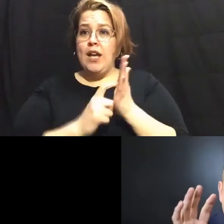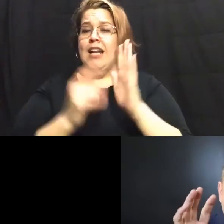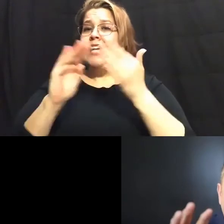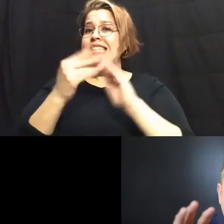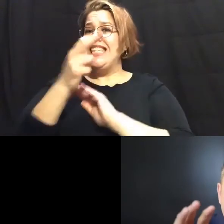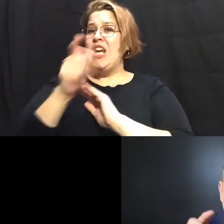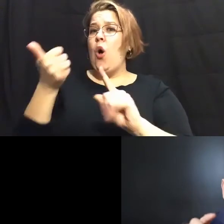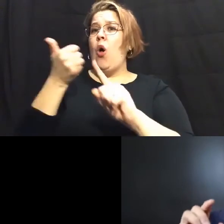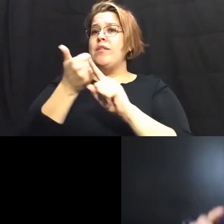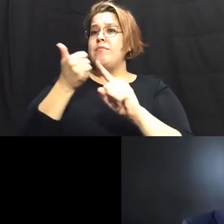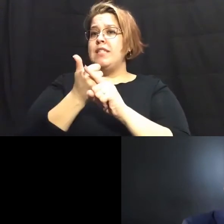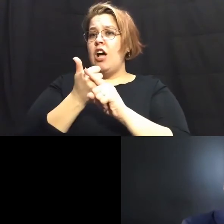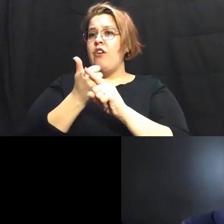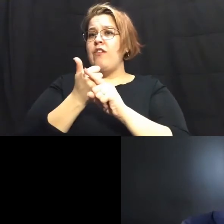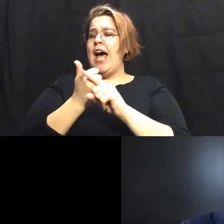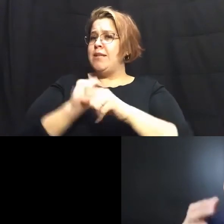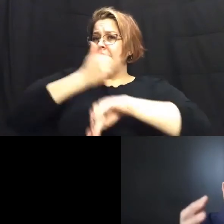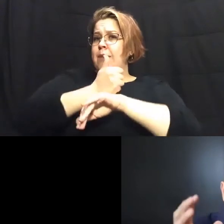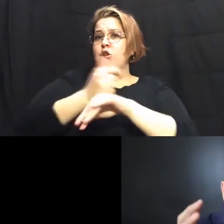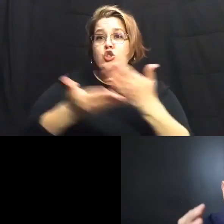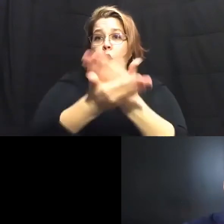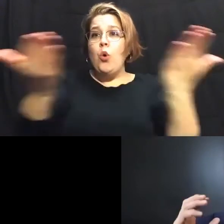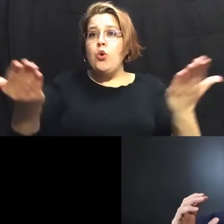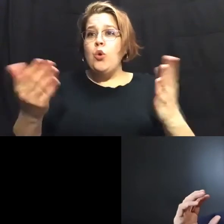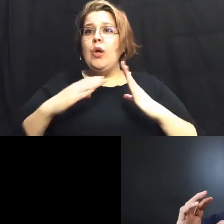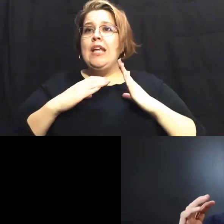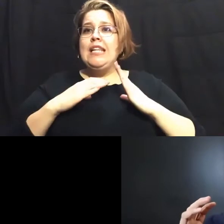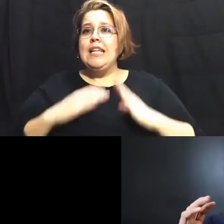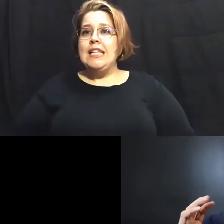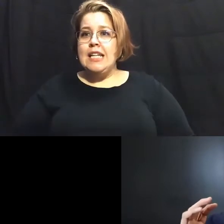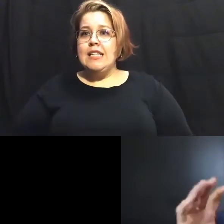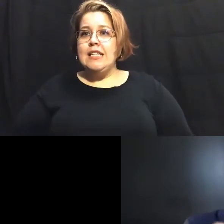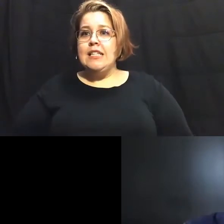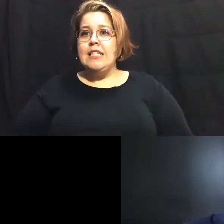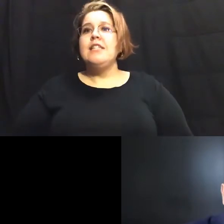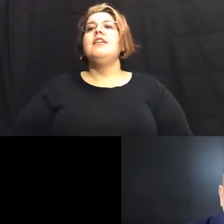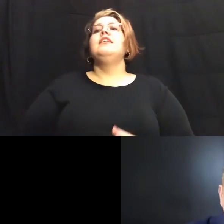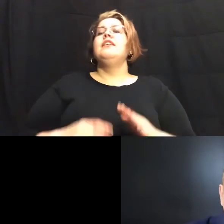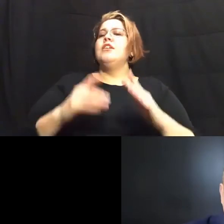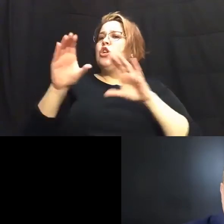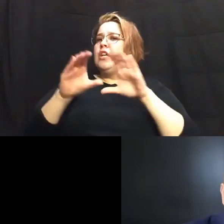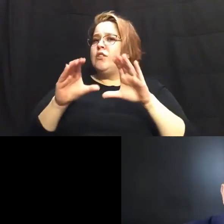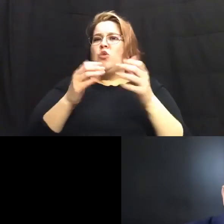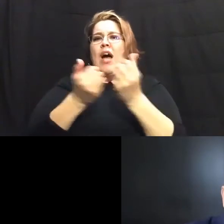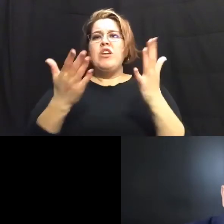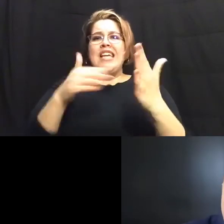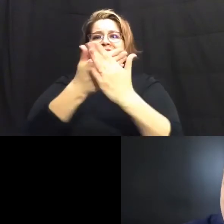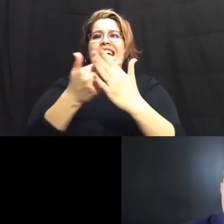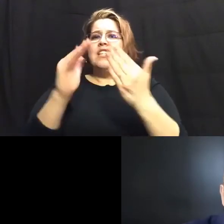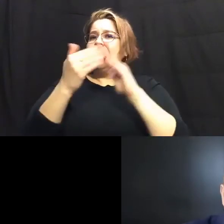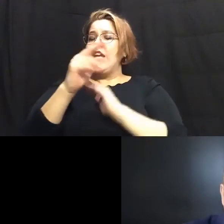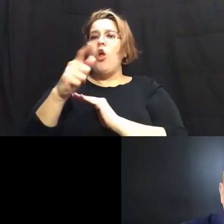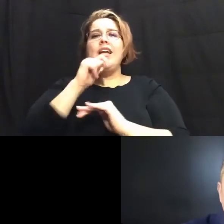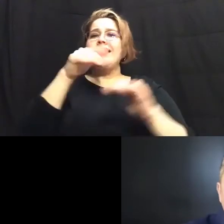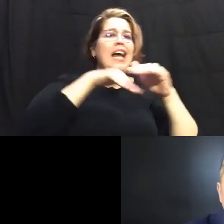has been built so that you the citizen the senior citizen has to do everything to get to city hall it's not accessible it's not